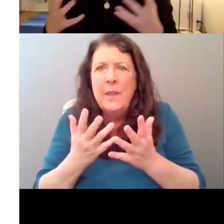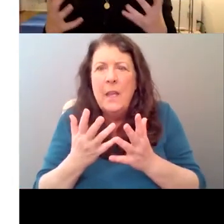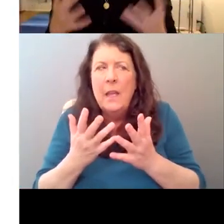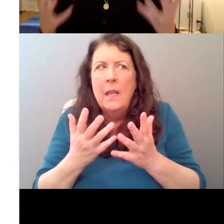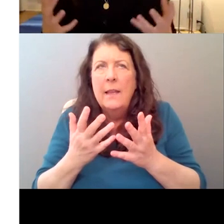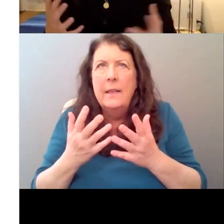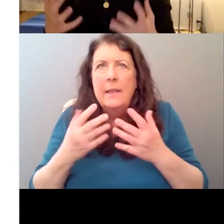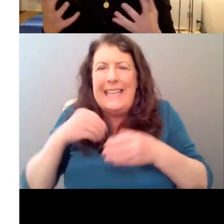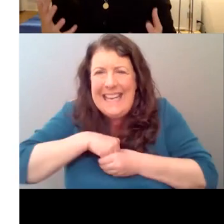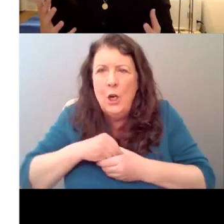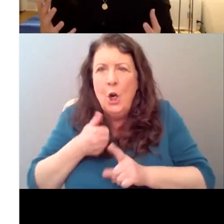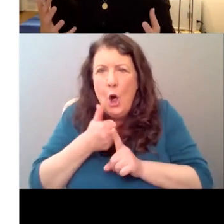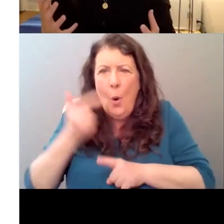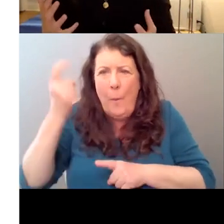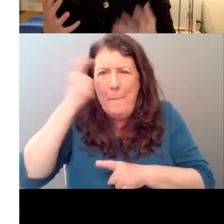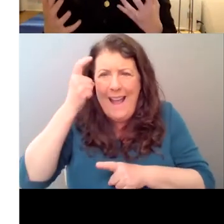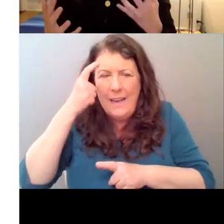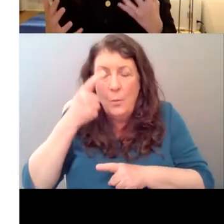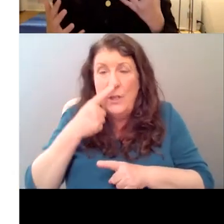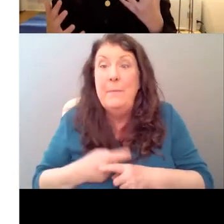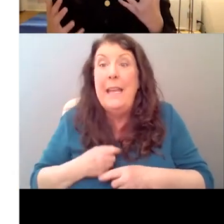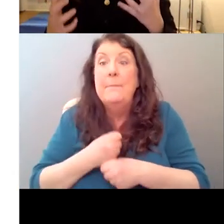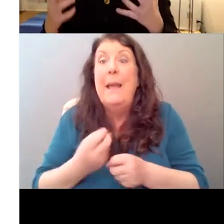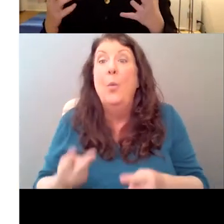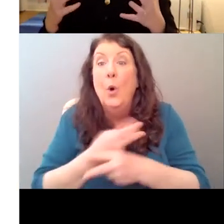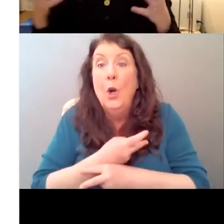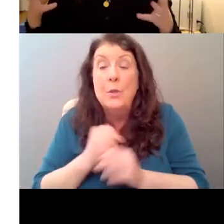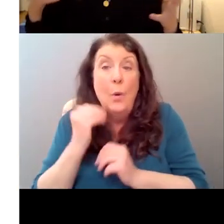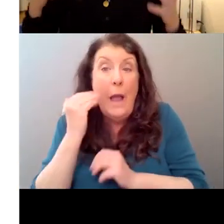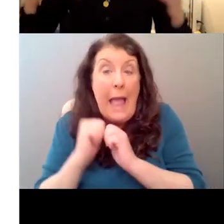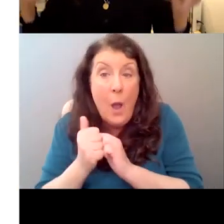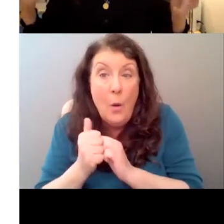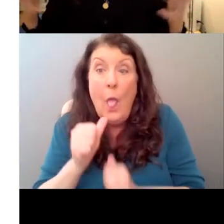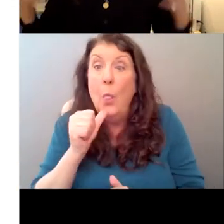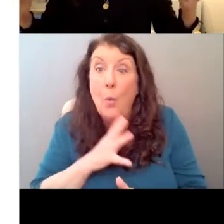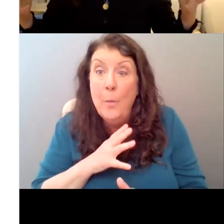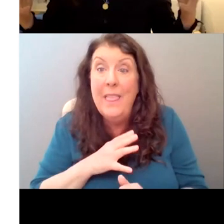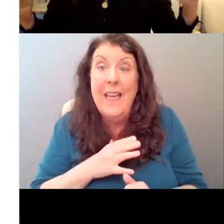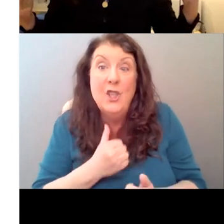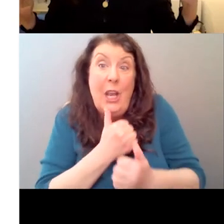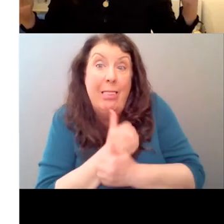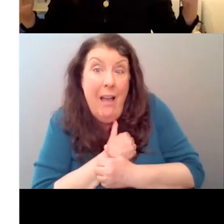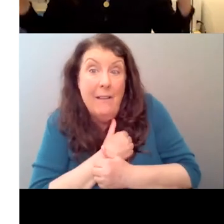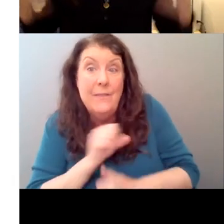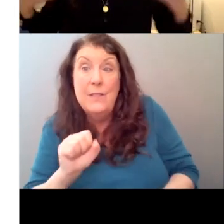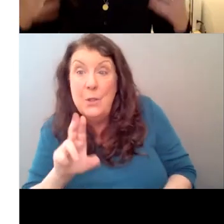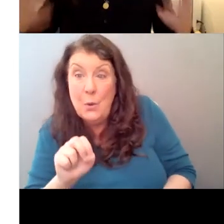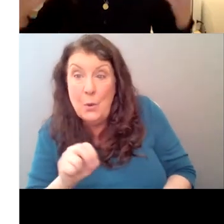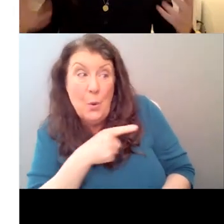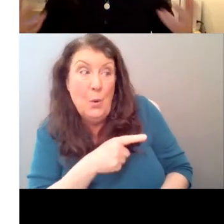that the woman she loves more than anyone. And the person who's always been her rock and her compass Sue is